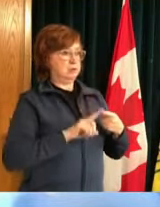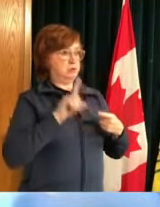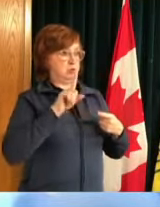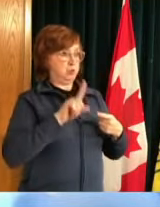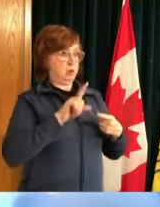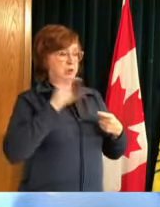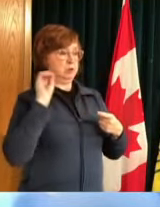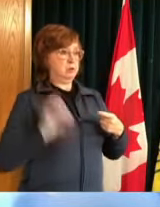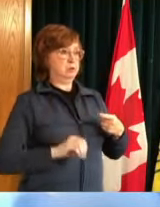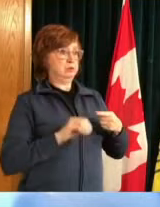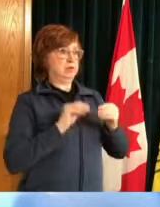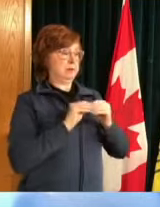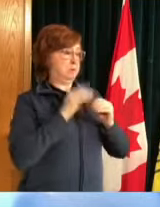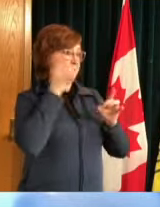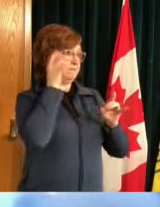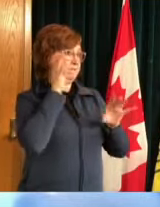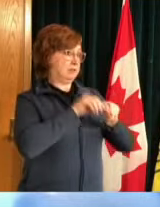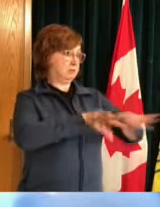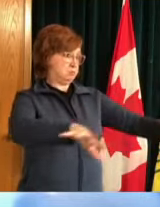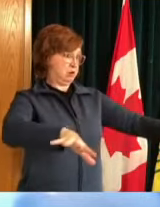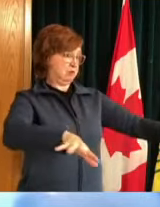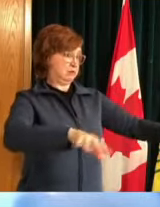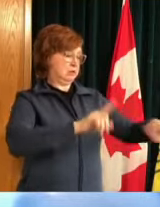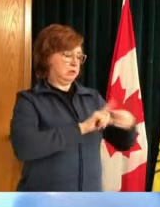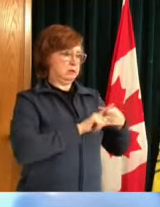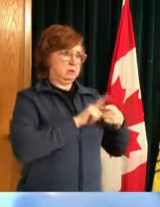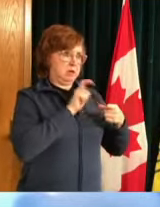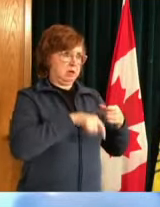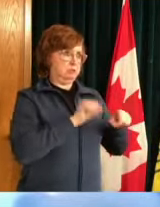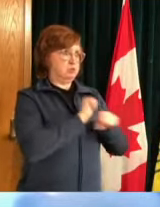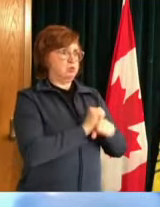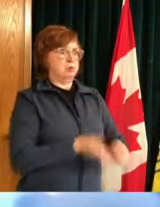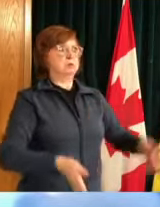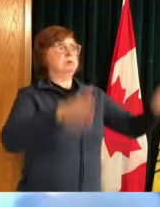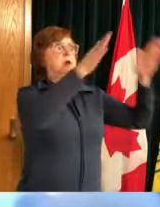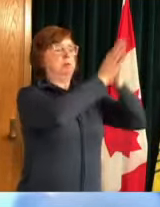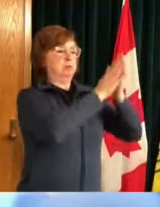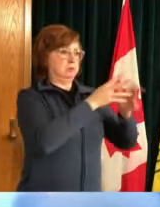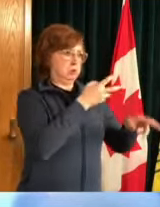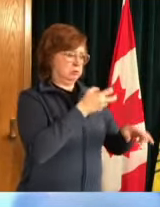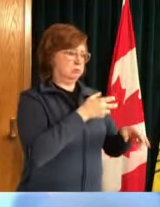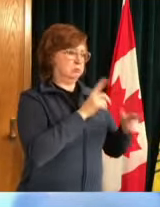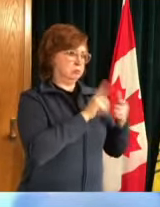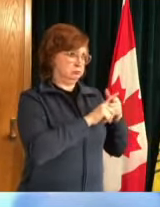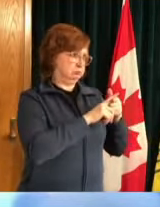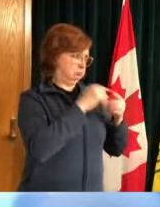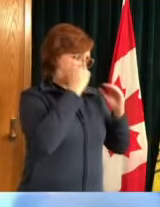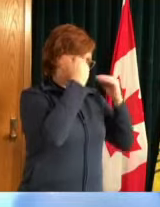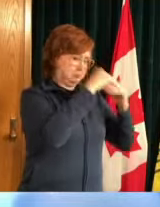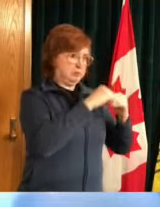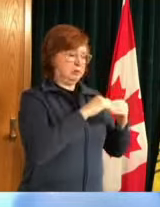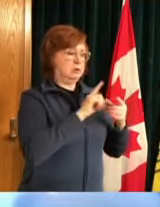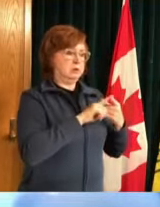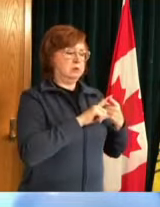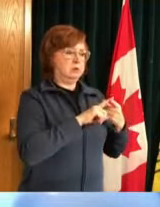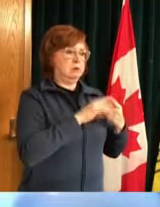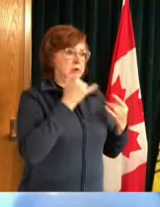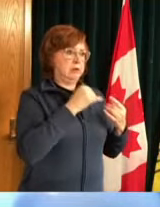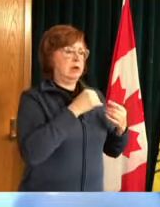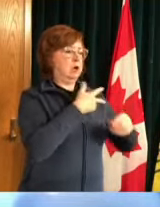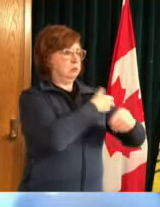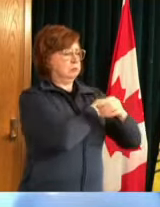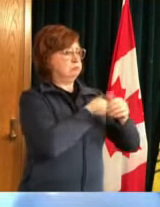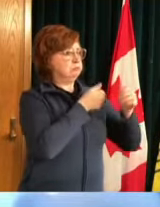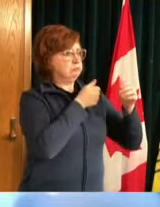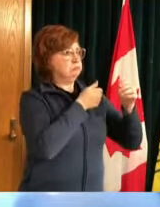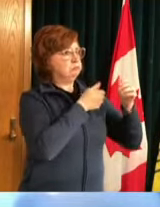the b117 is covered off well with all three vaccines that are available in saskatchewan the p1 variant we